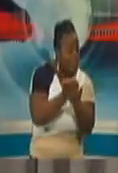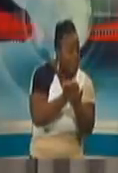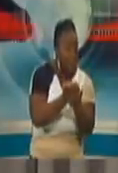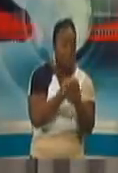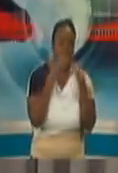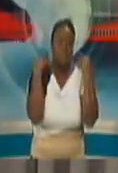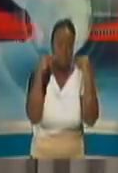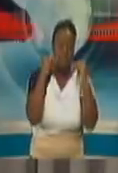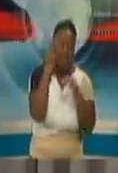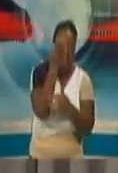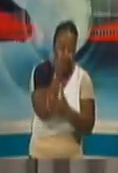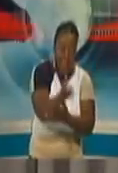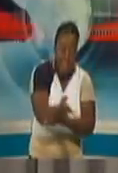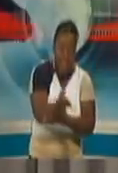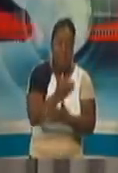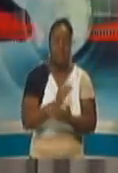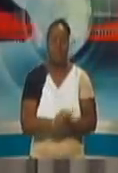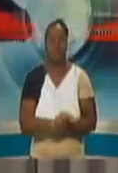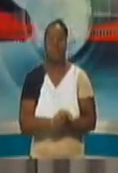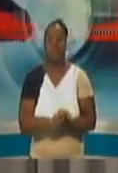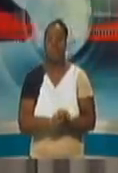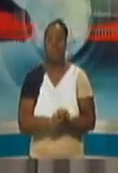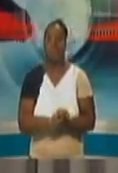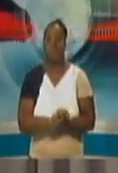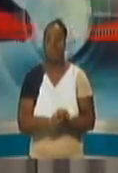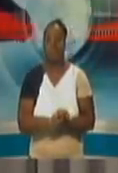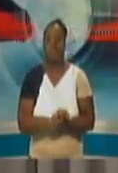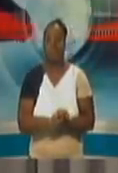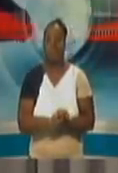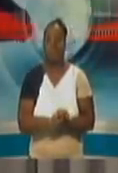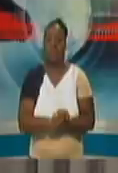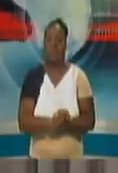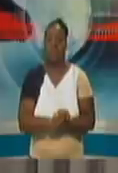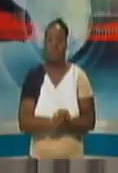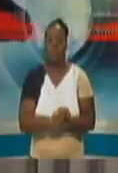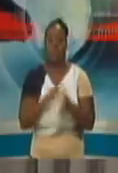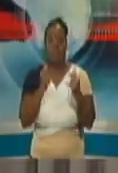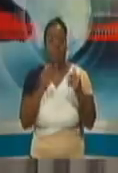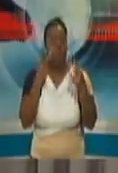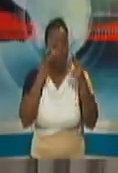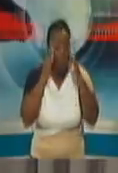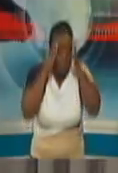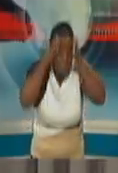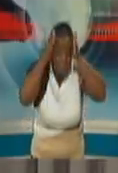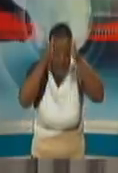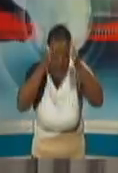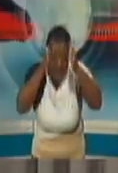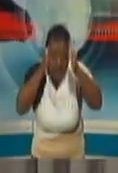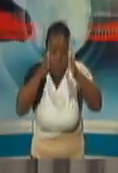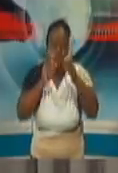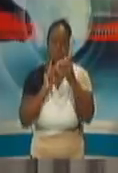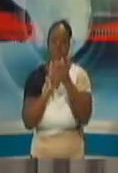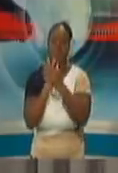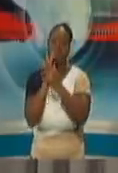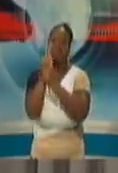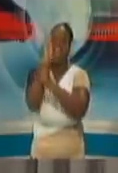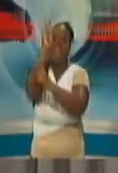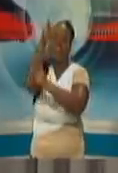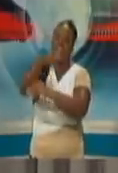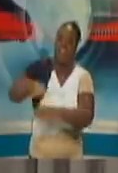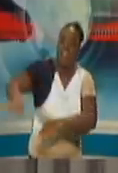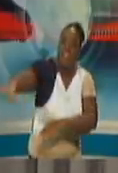extra regionally as well. The agriculture sector is definitely an area of focus.